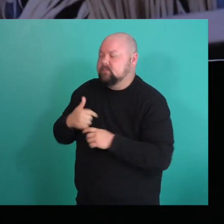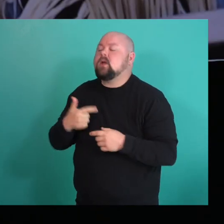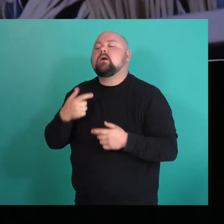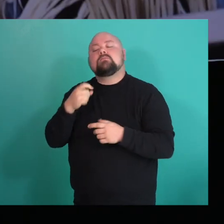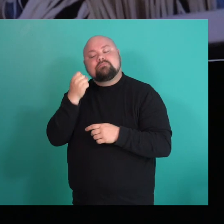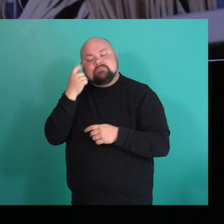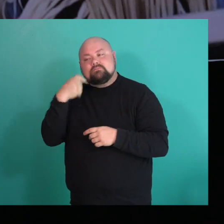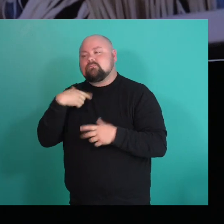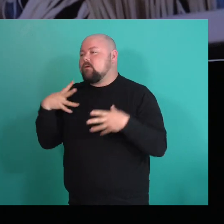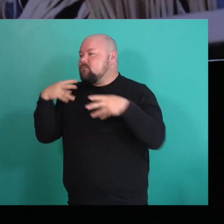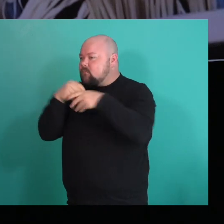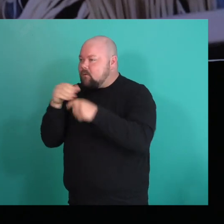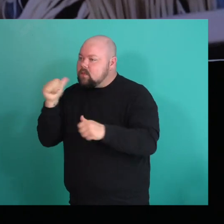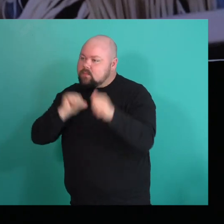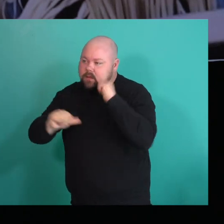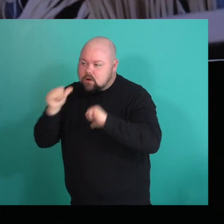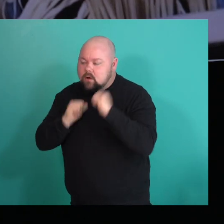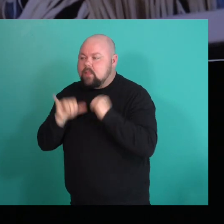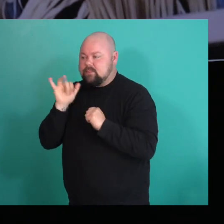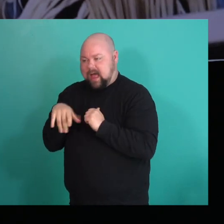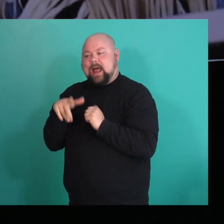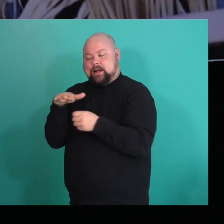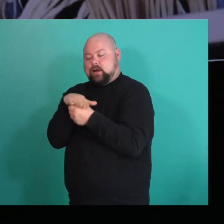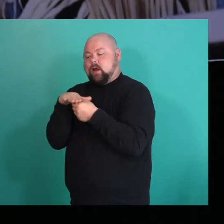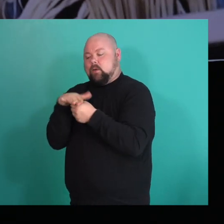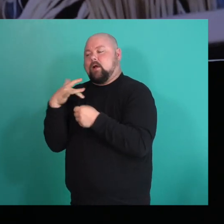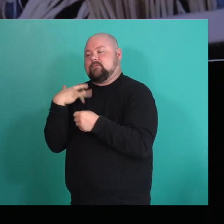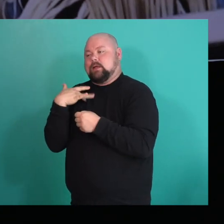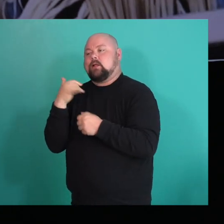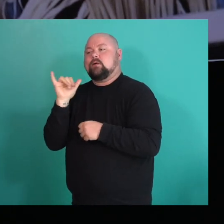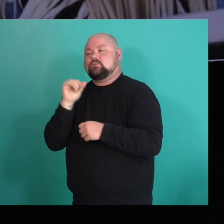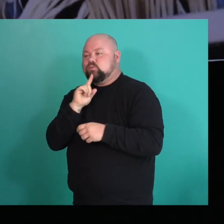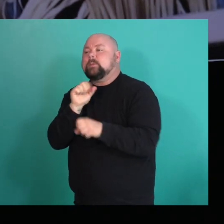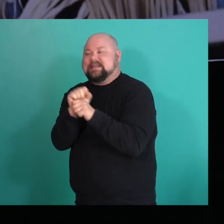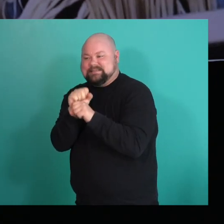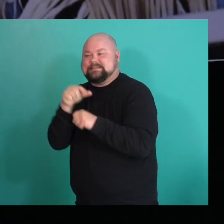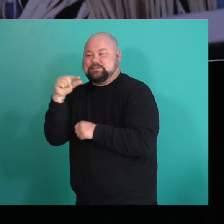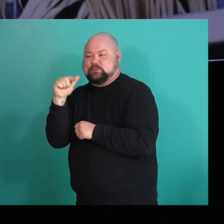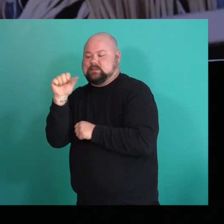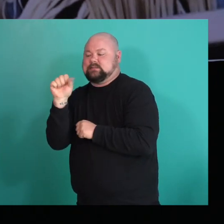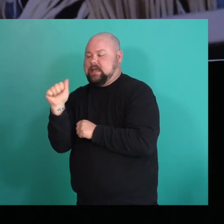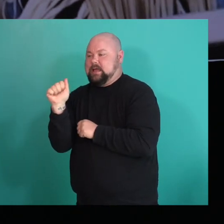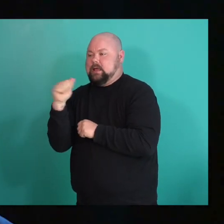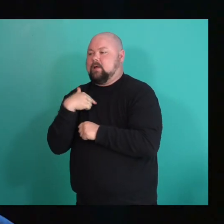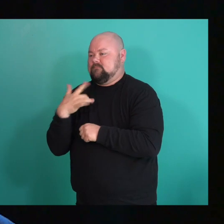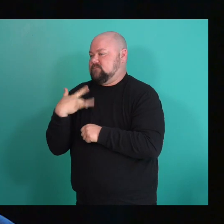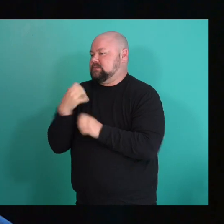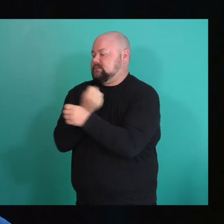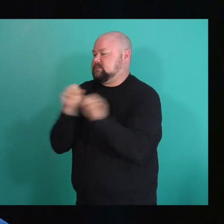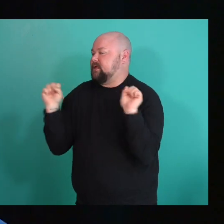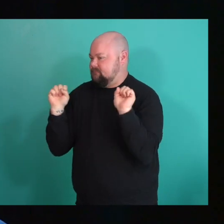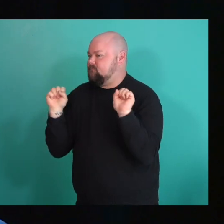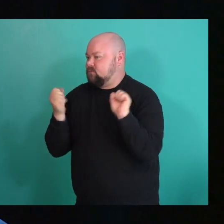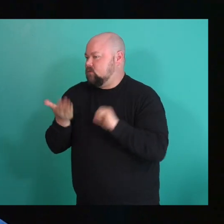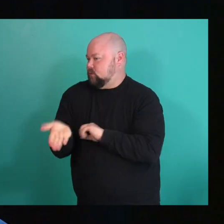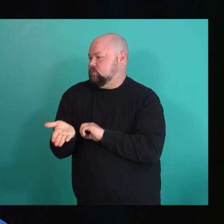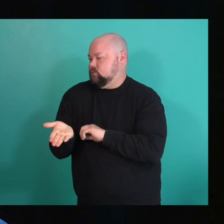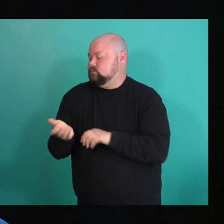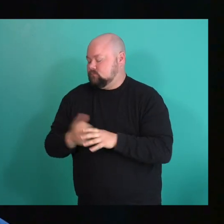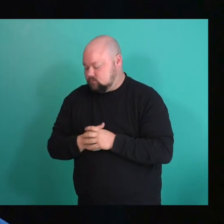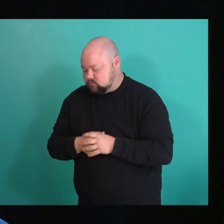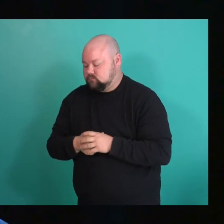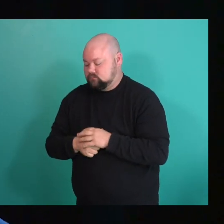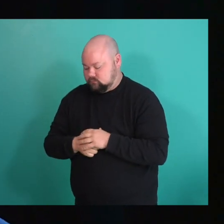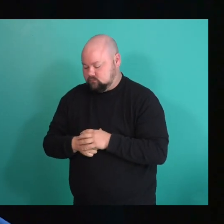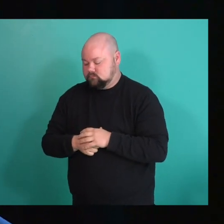kid. Um, so like the theater room was kind of like an unofficial GSA, um, where I felt the most safe. Um, but I didn't,